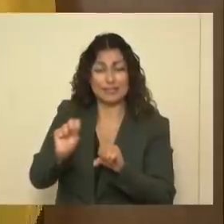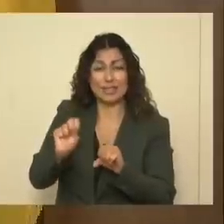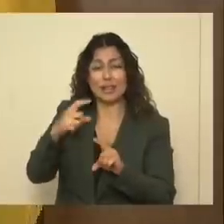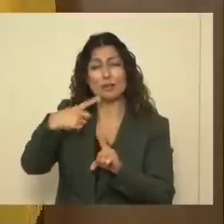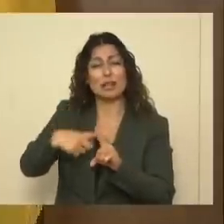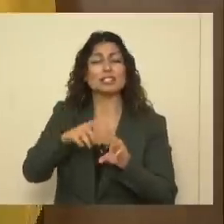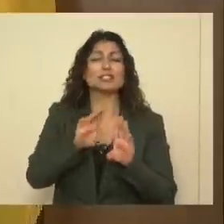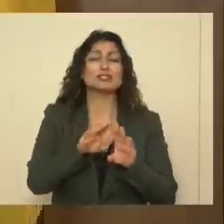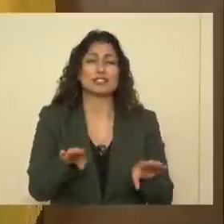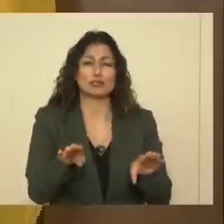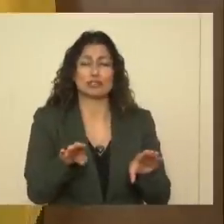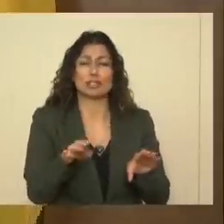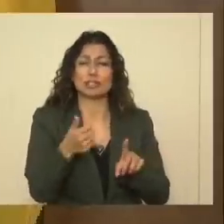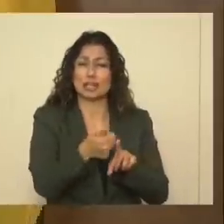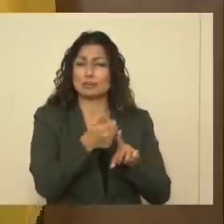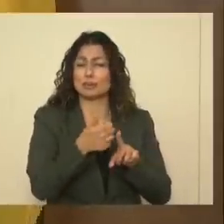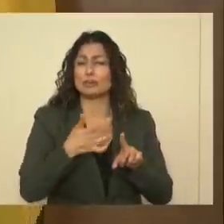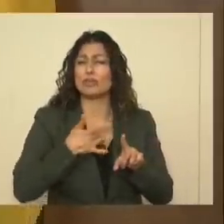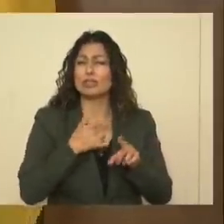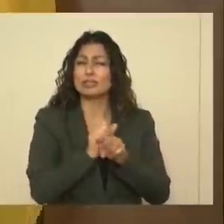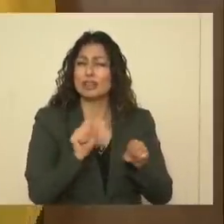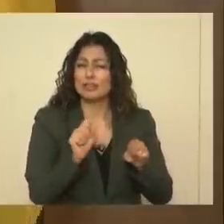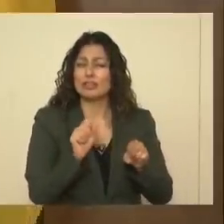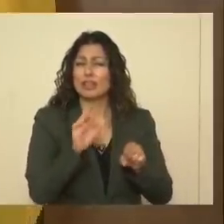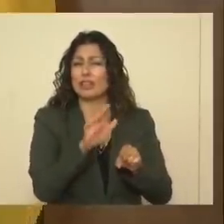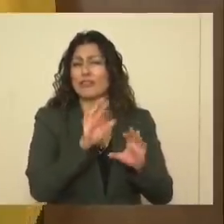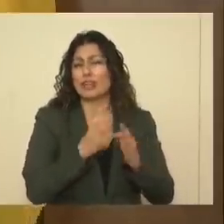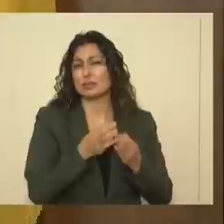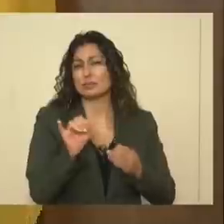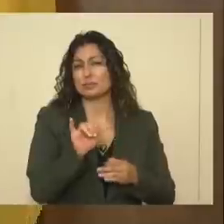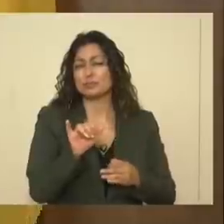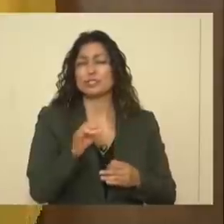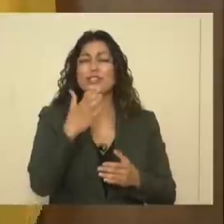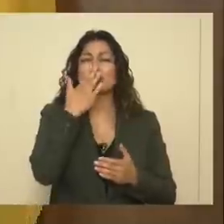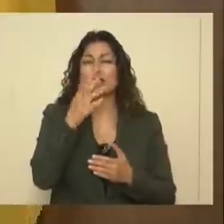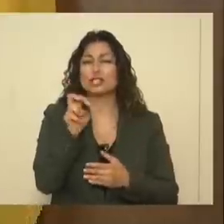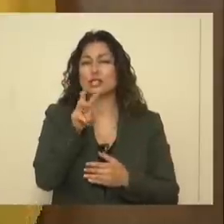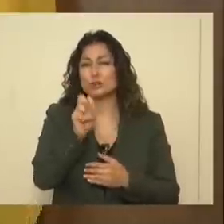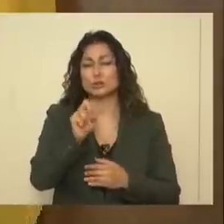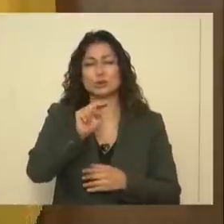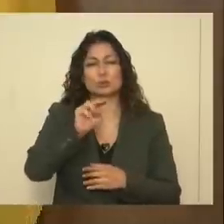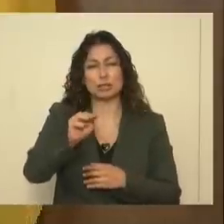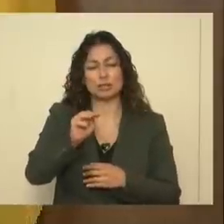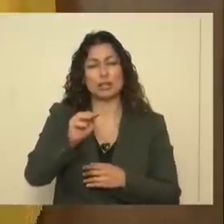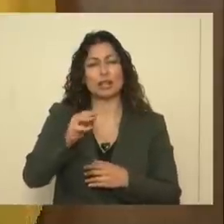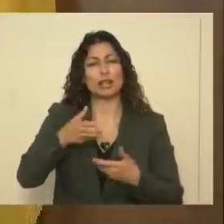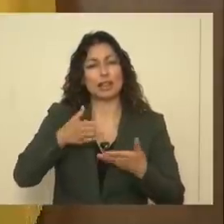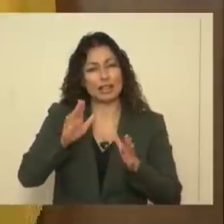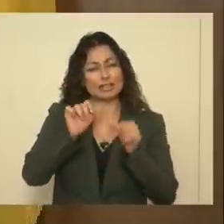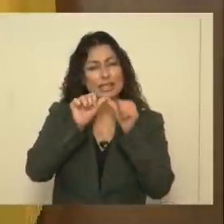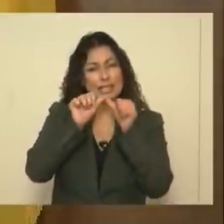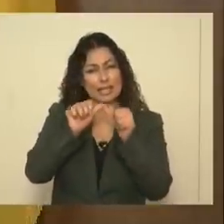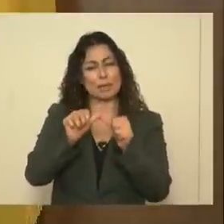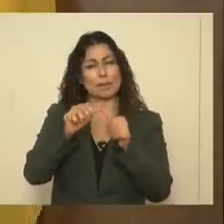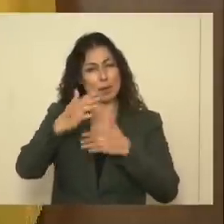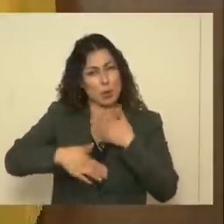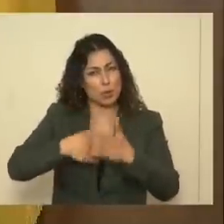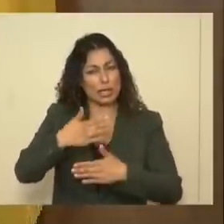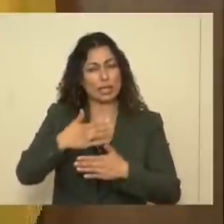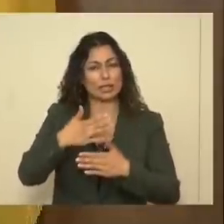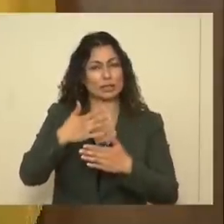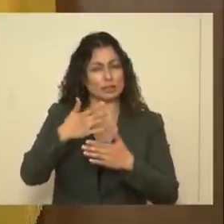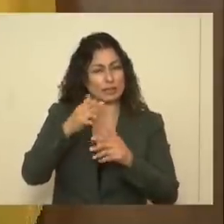we want our children to be safe and their families. So good news, New Mexico. Let's keep it up.